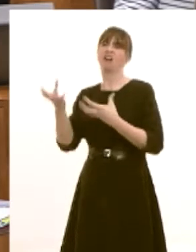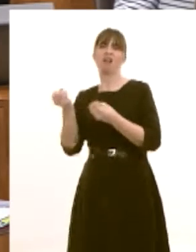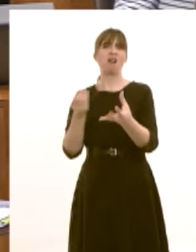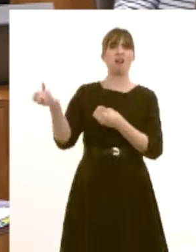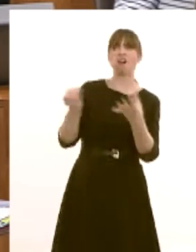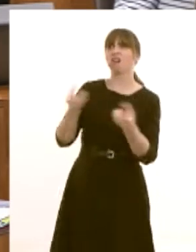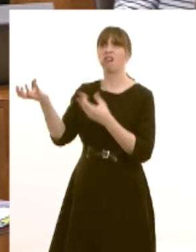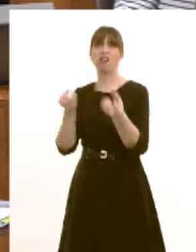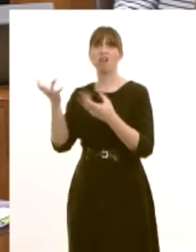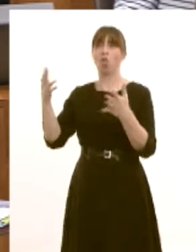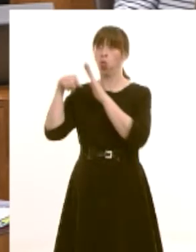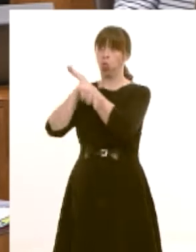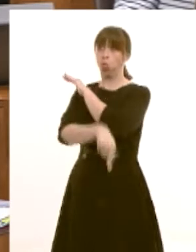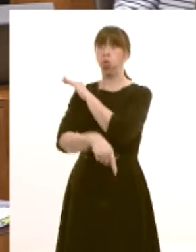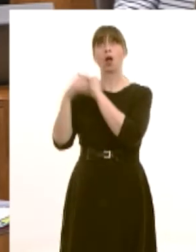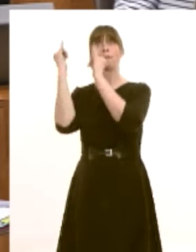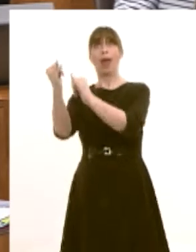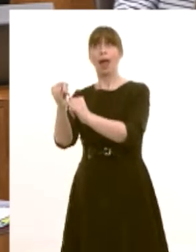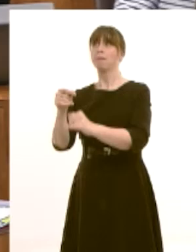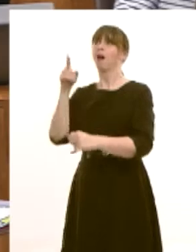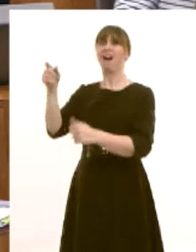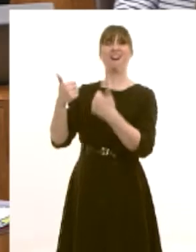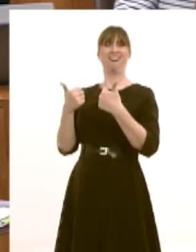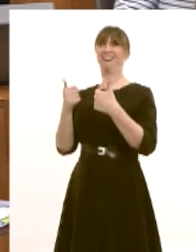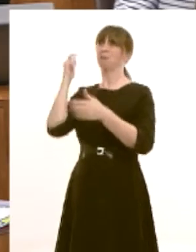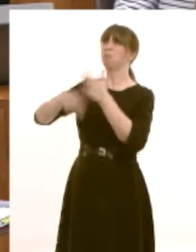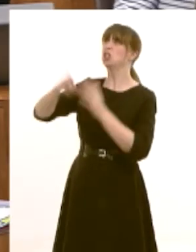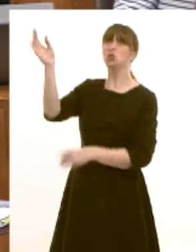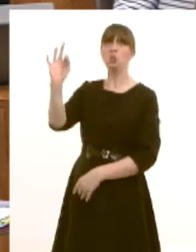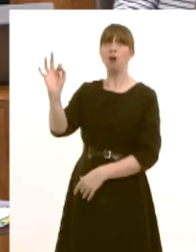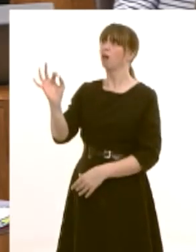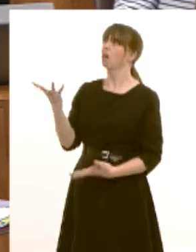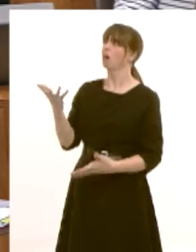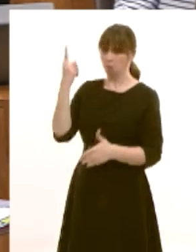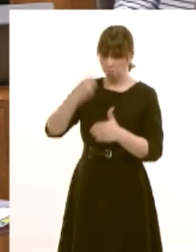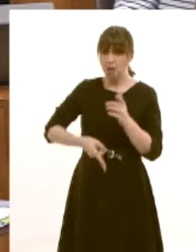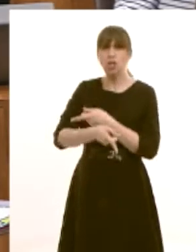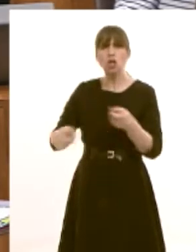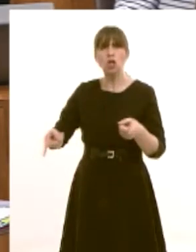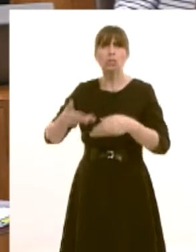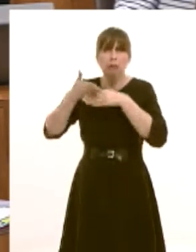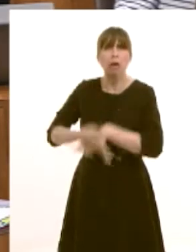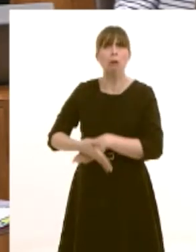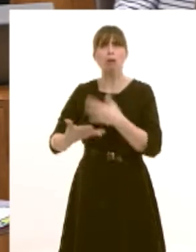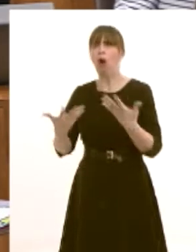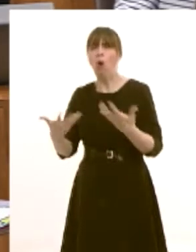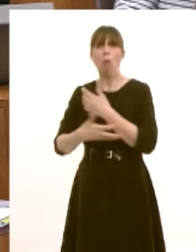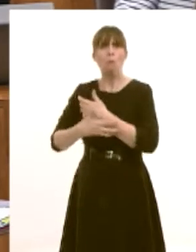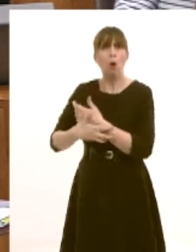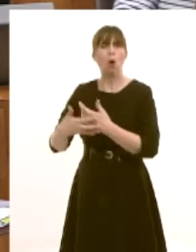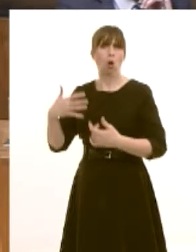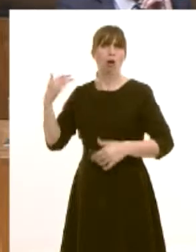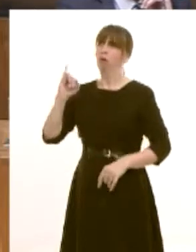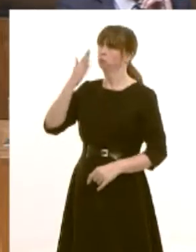allowed to get away scot free and those who have paid the the least are the ones being punished the most we've we've she's and she will agree i'm sure on this uh